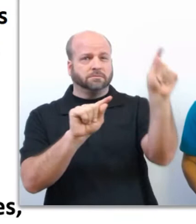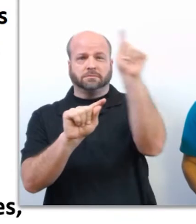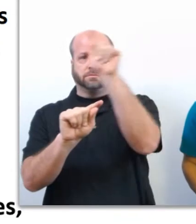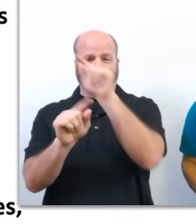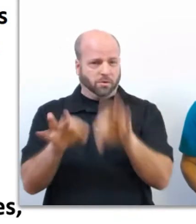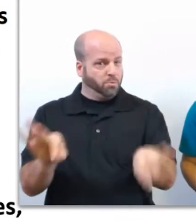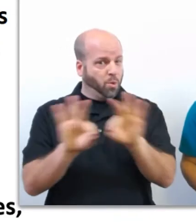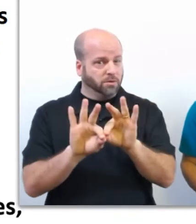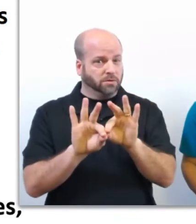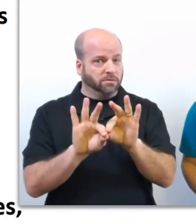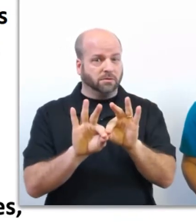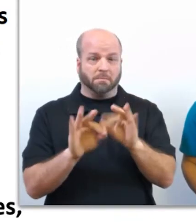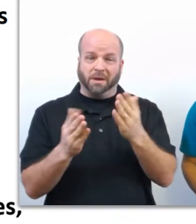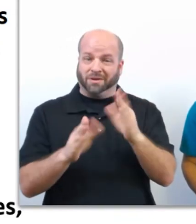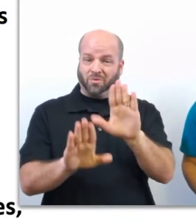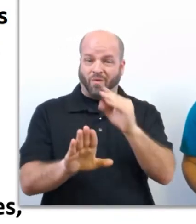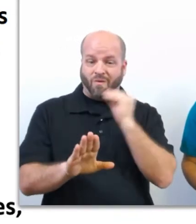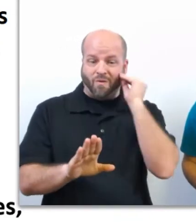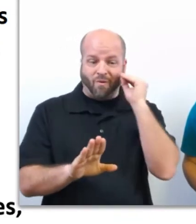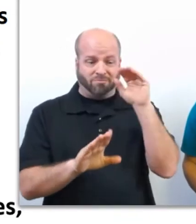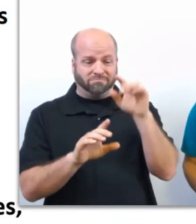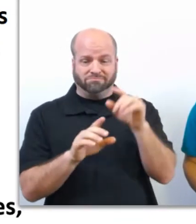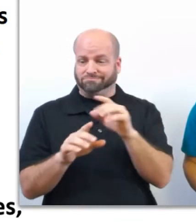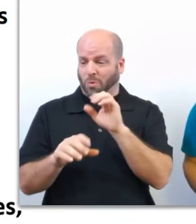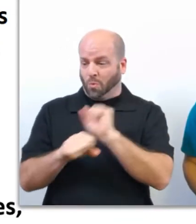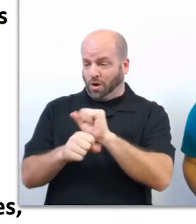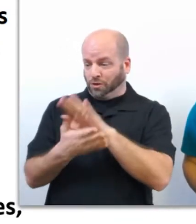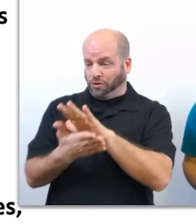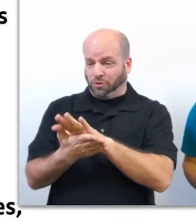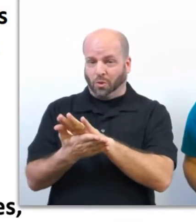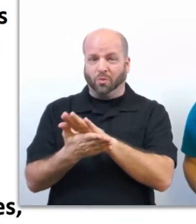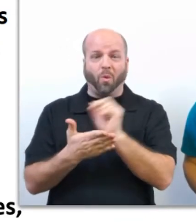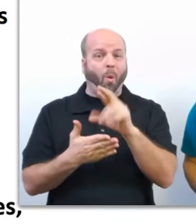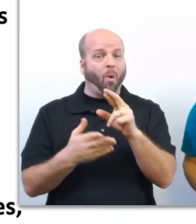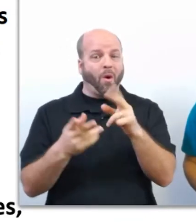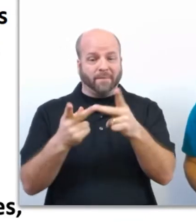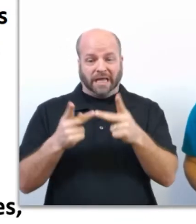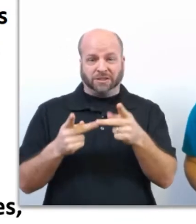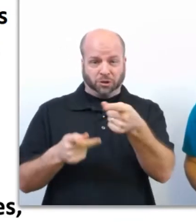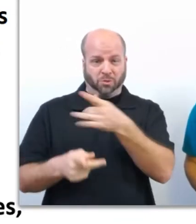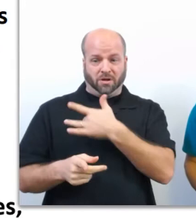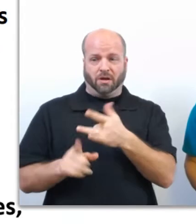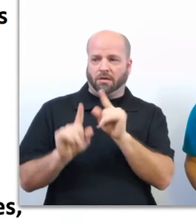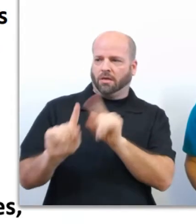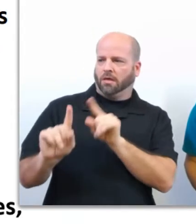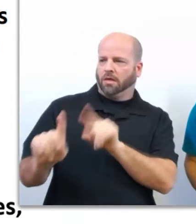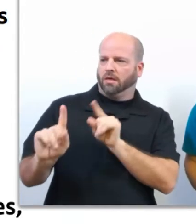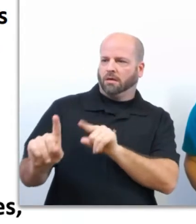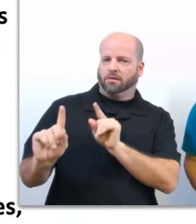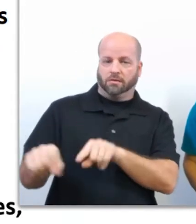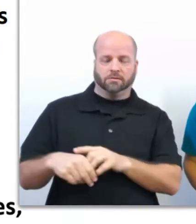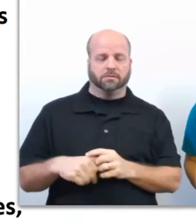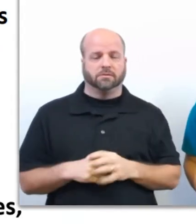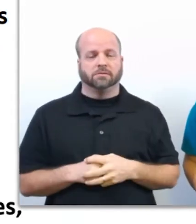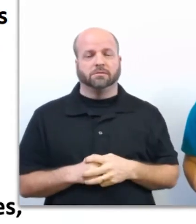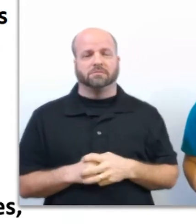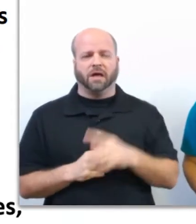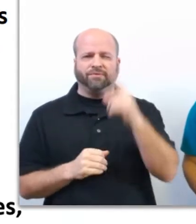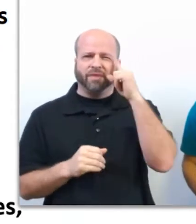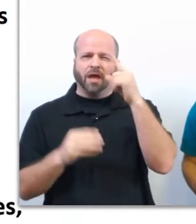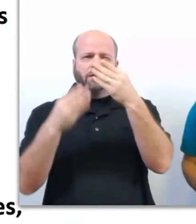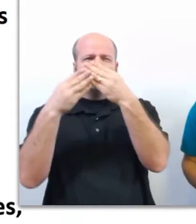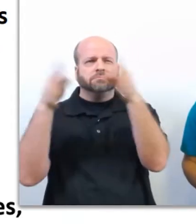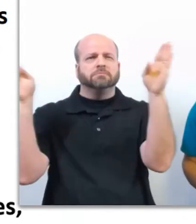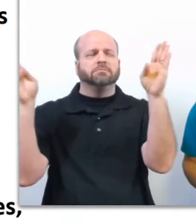They may include your home, place of work or school, or even locations you frequent when on the road. Think broadly